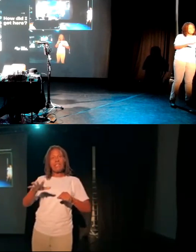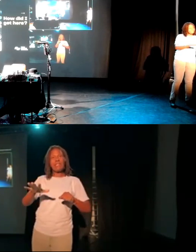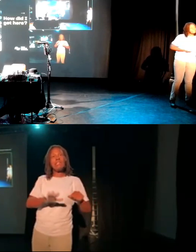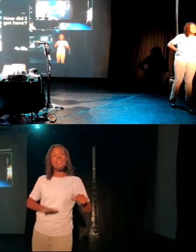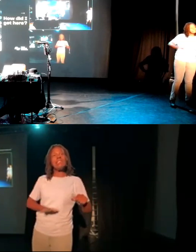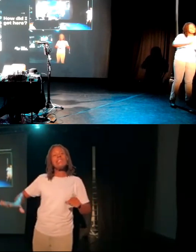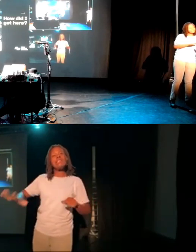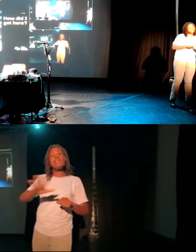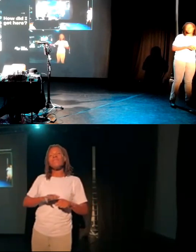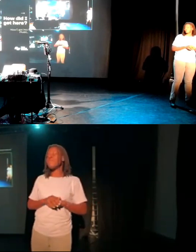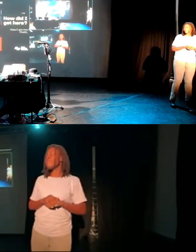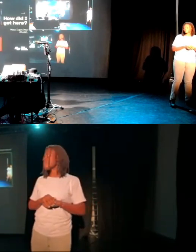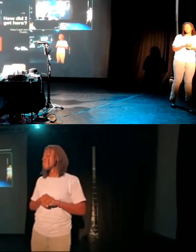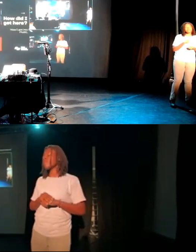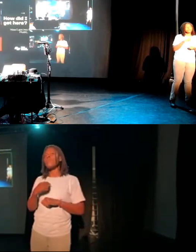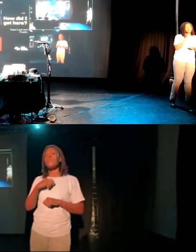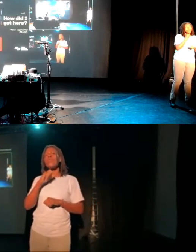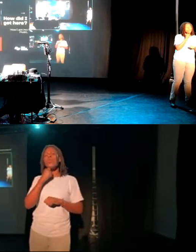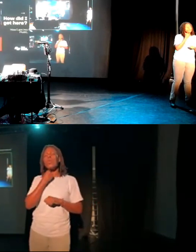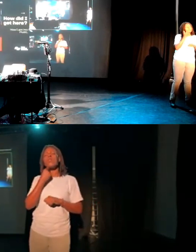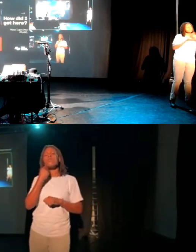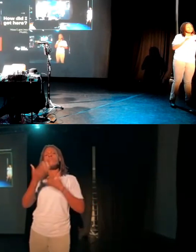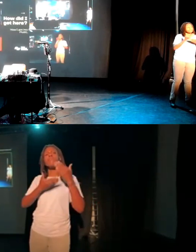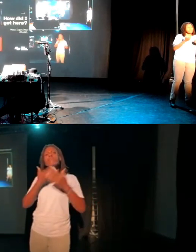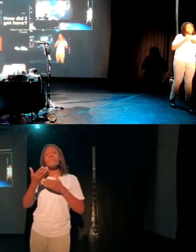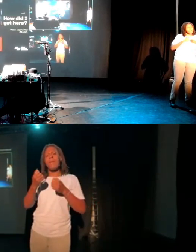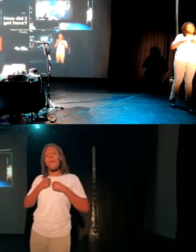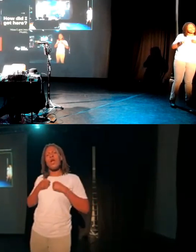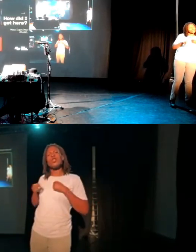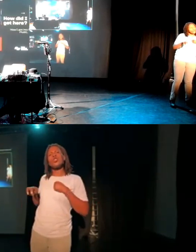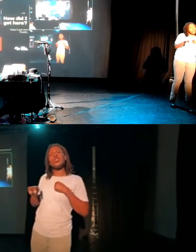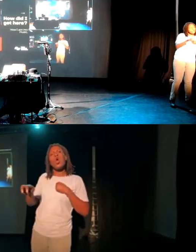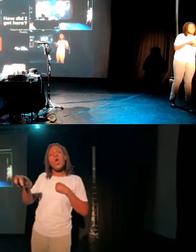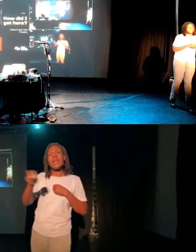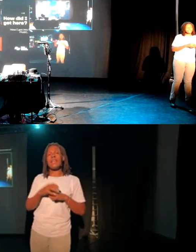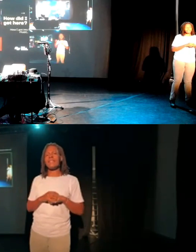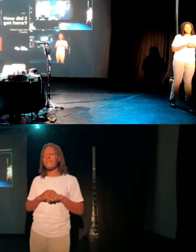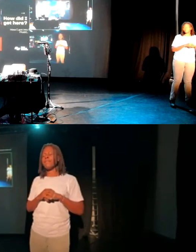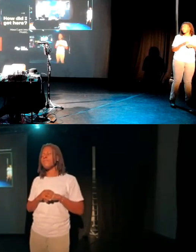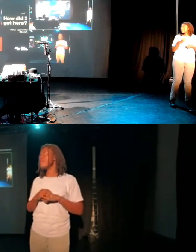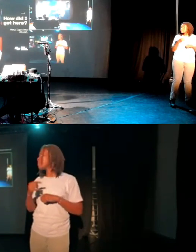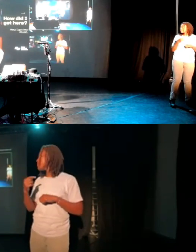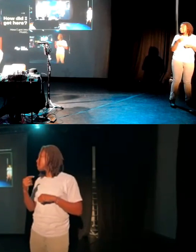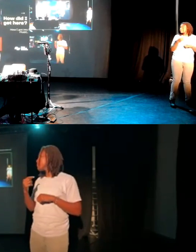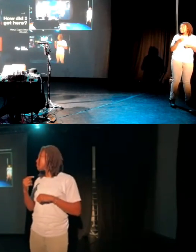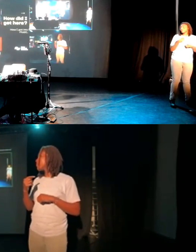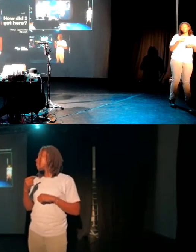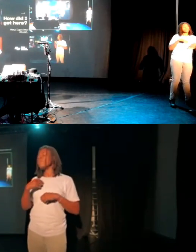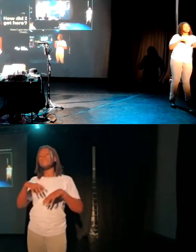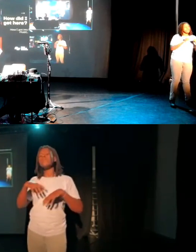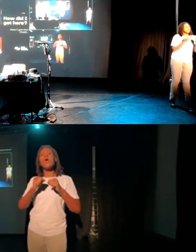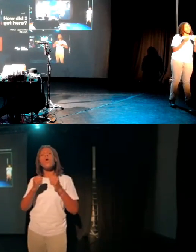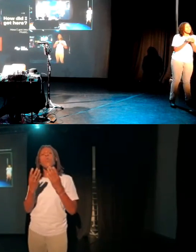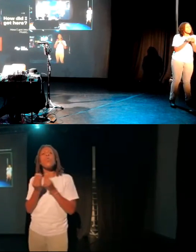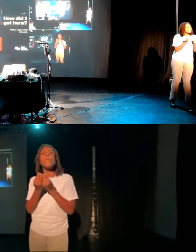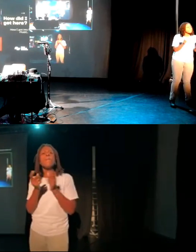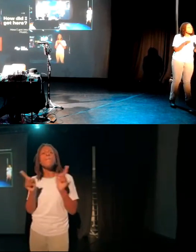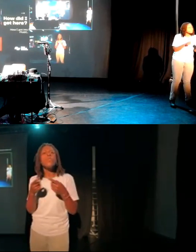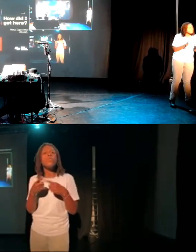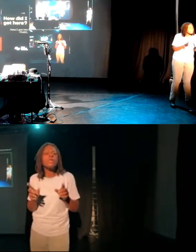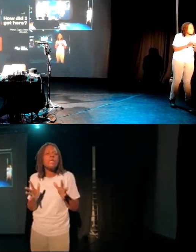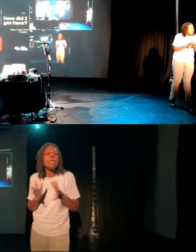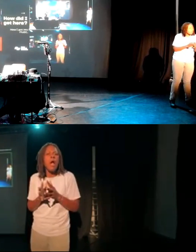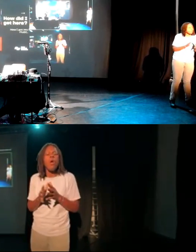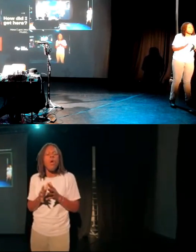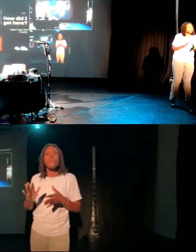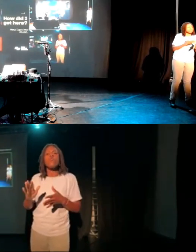is one of the things that I'm going to talk about very briefly and who I brought with me. So I got started with music by originally